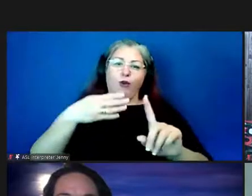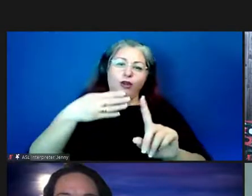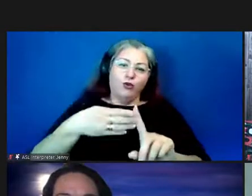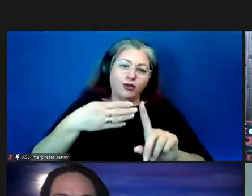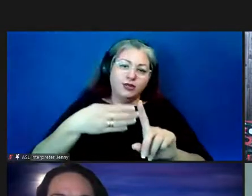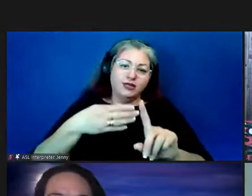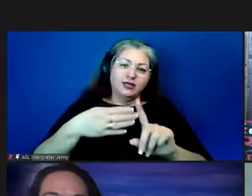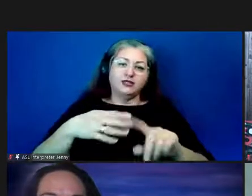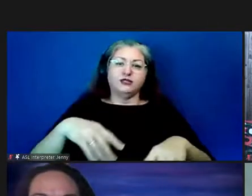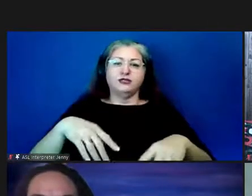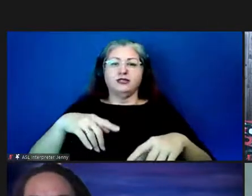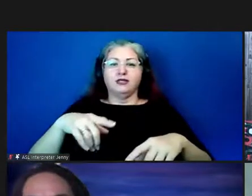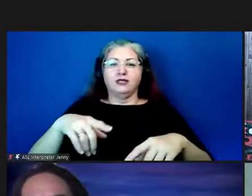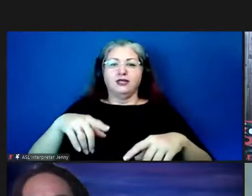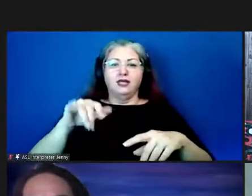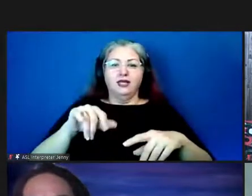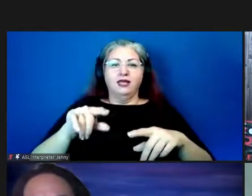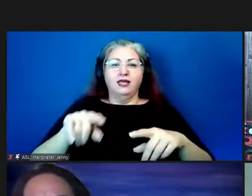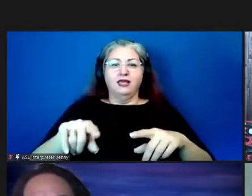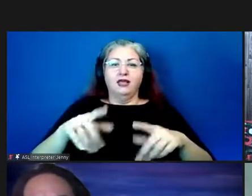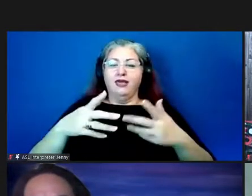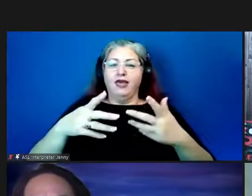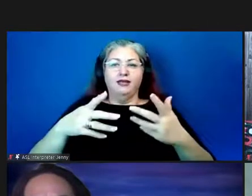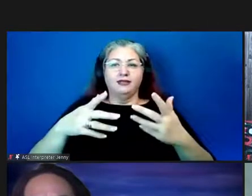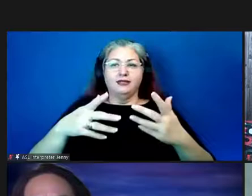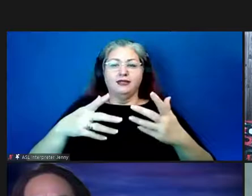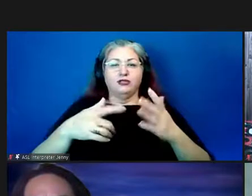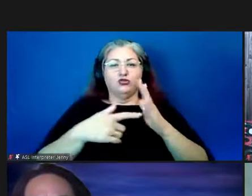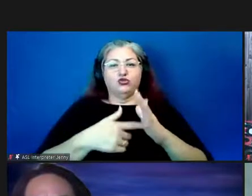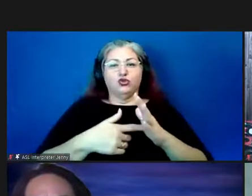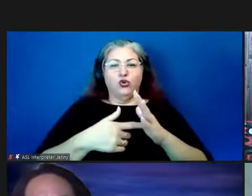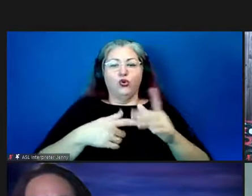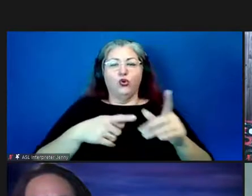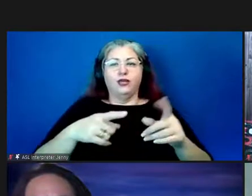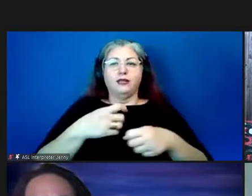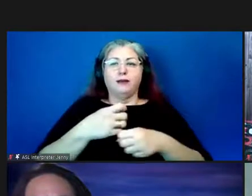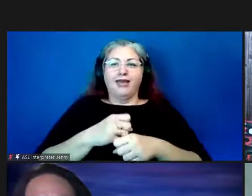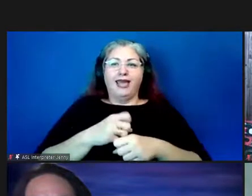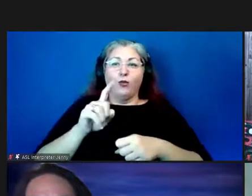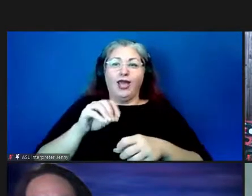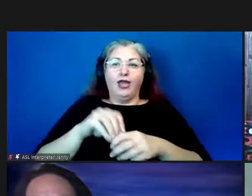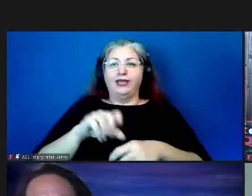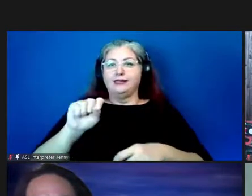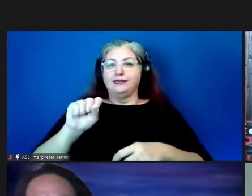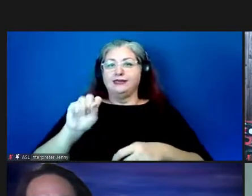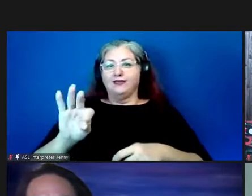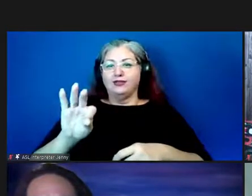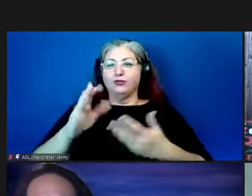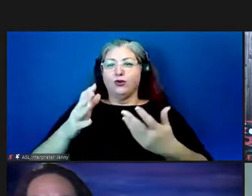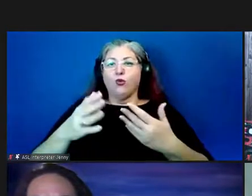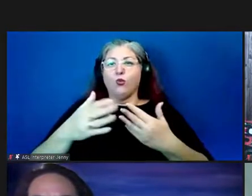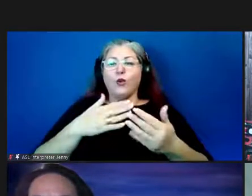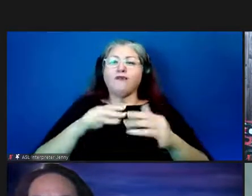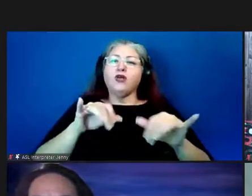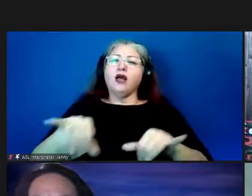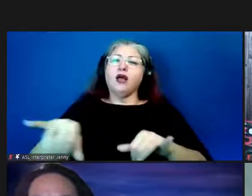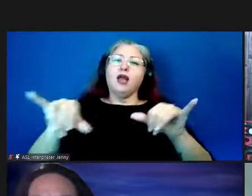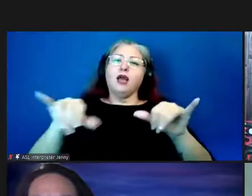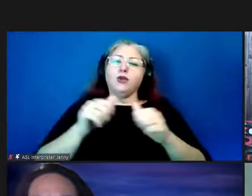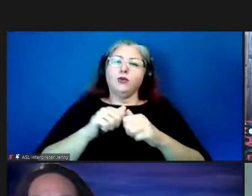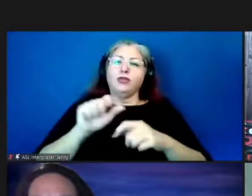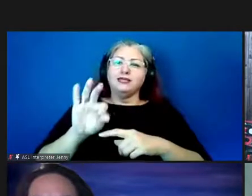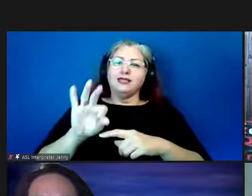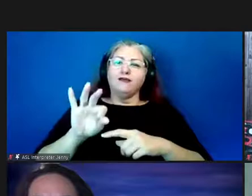know quite frankly the data set you can show that it was made in san francisco and so things that are common to the san francisco